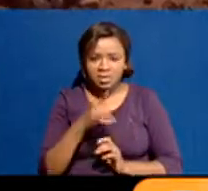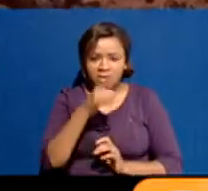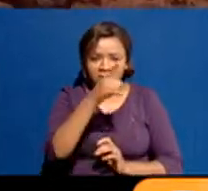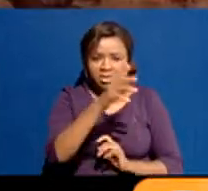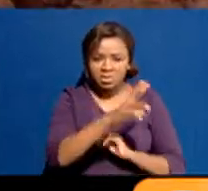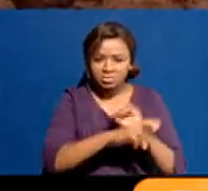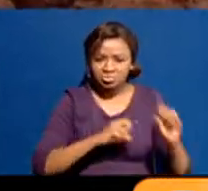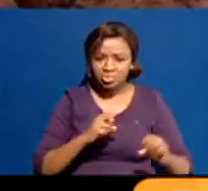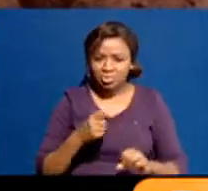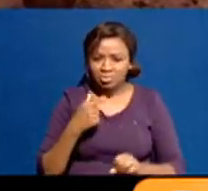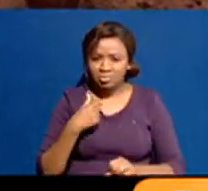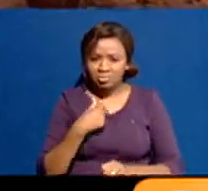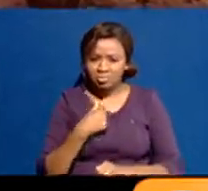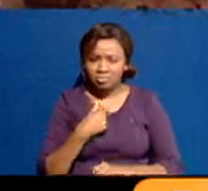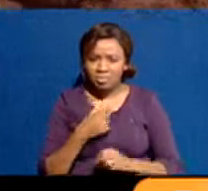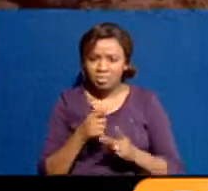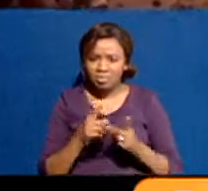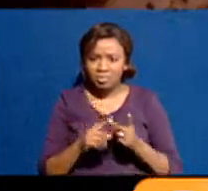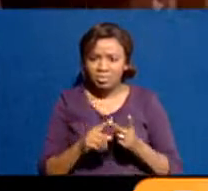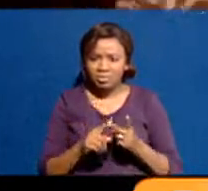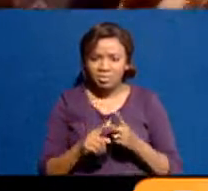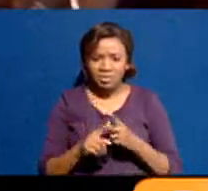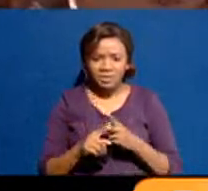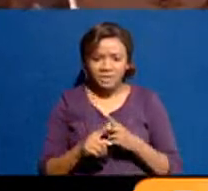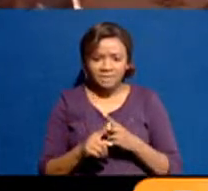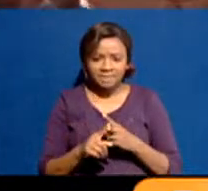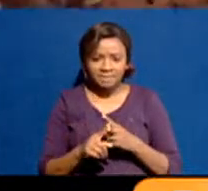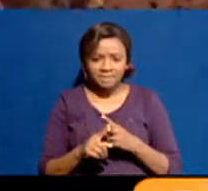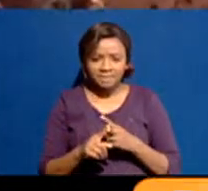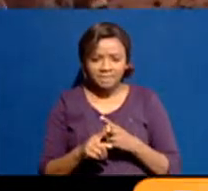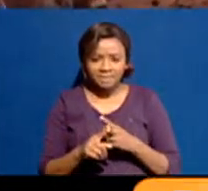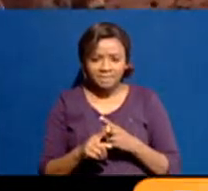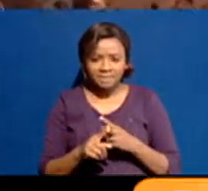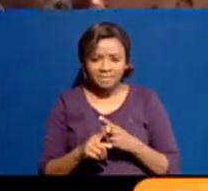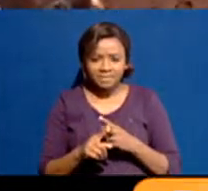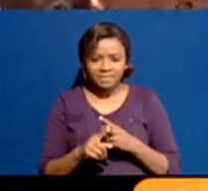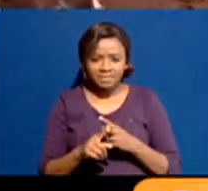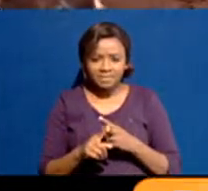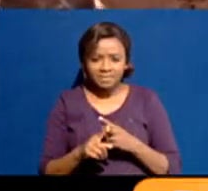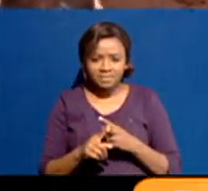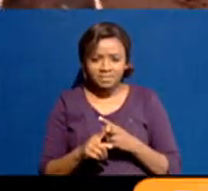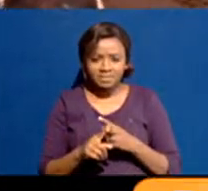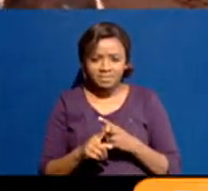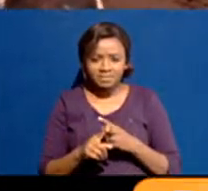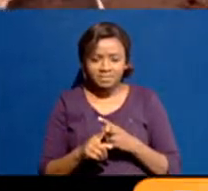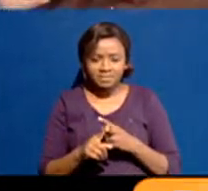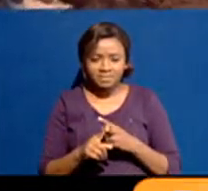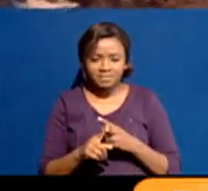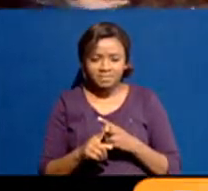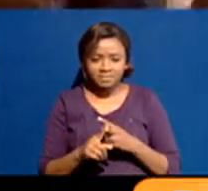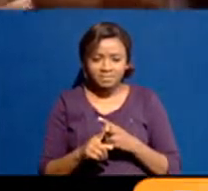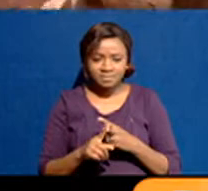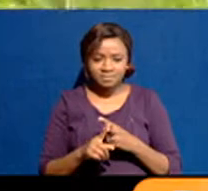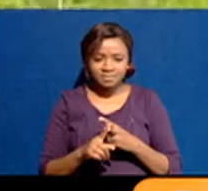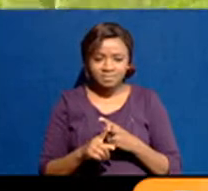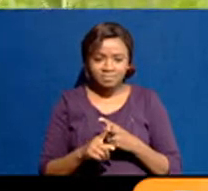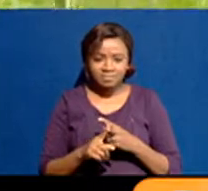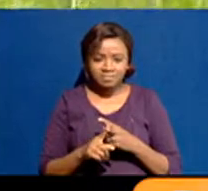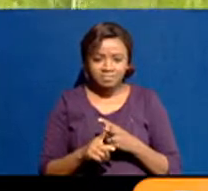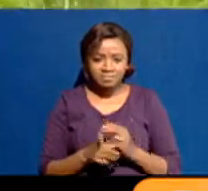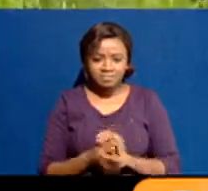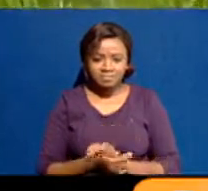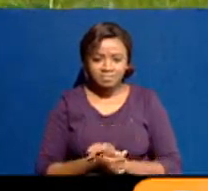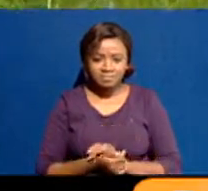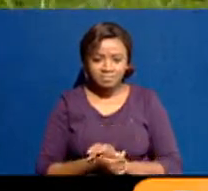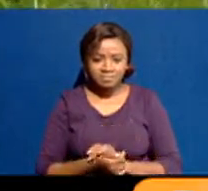You know, we can settle people in your land, you know, so that it's not just the poor people who get affected